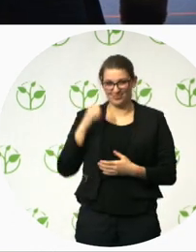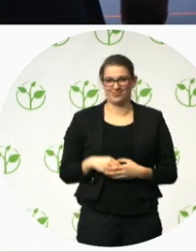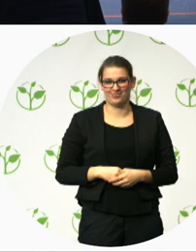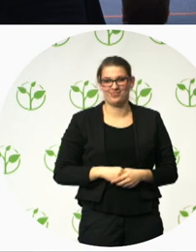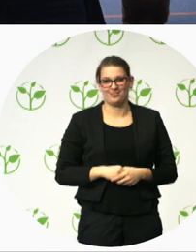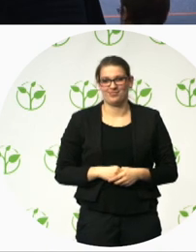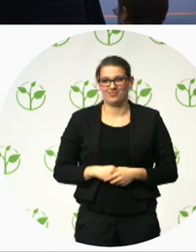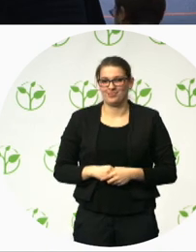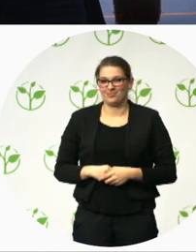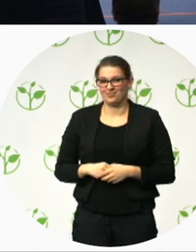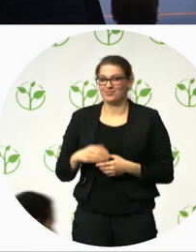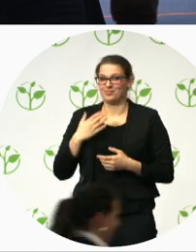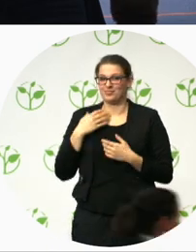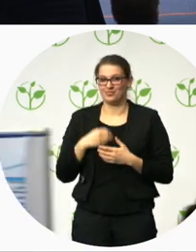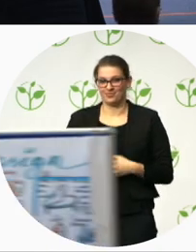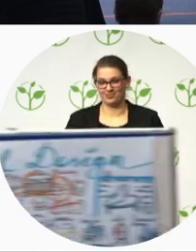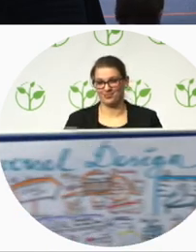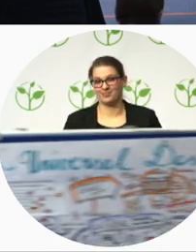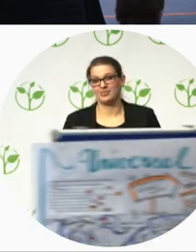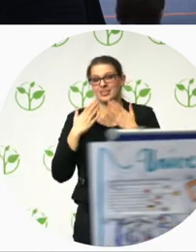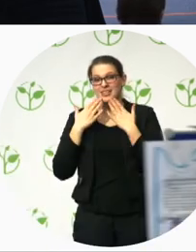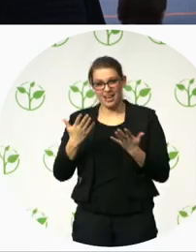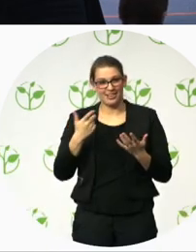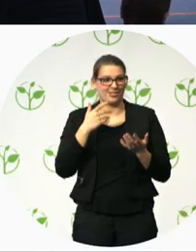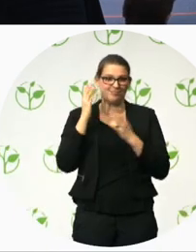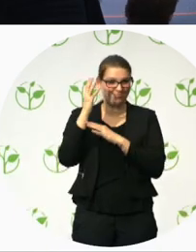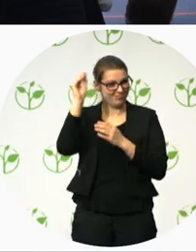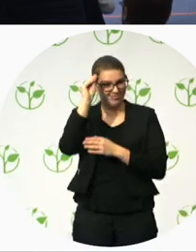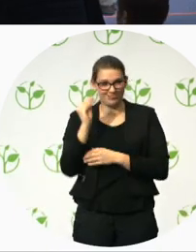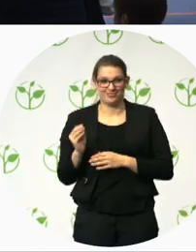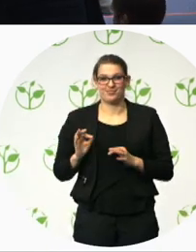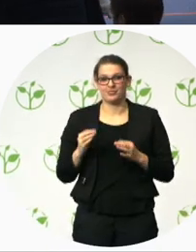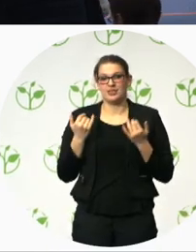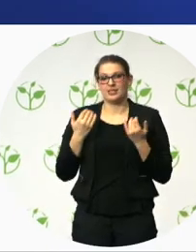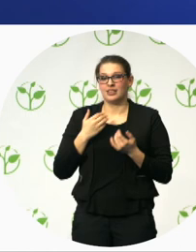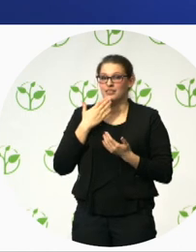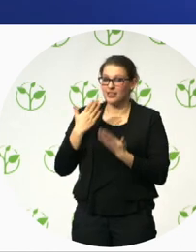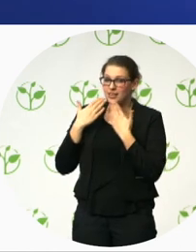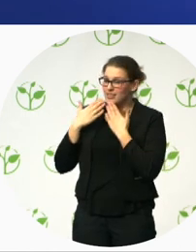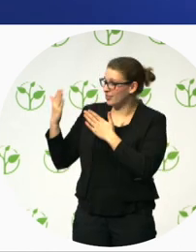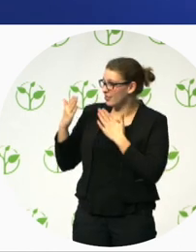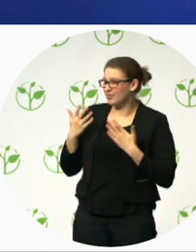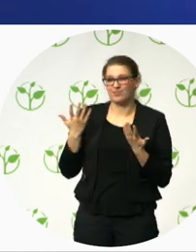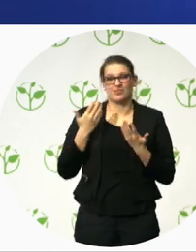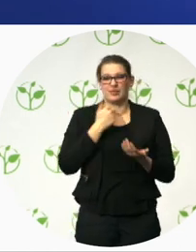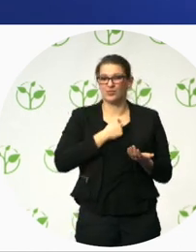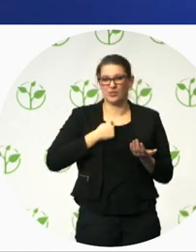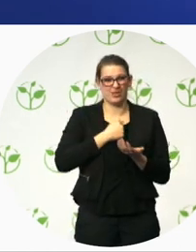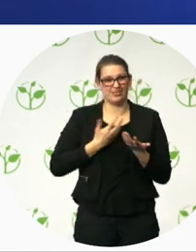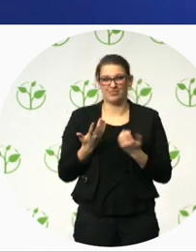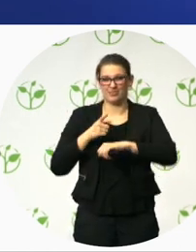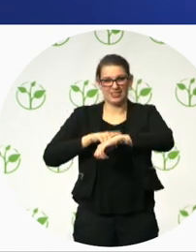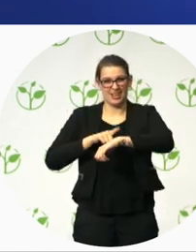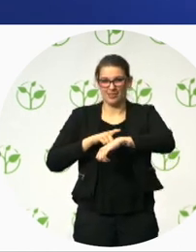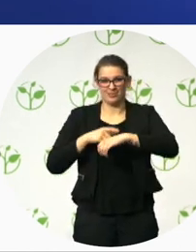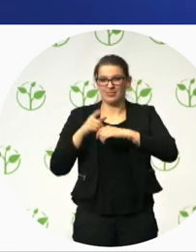Sorry we have no time for questions. You need to grab a coffee to go to the next session. And thank you audience for your participation. Look